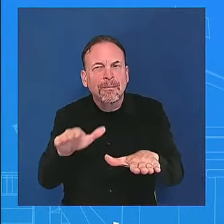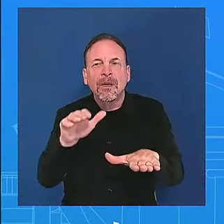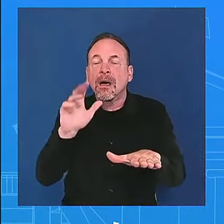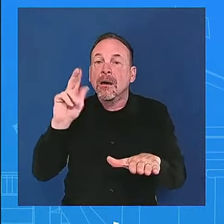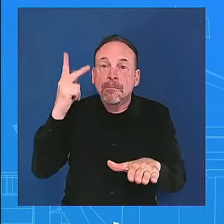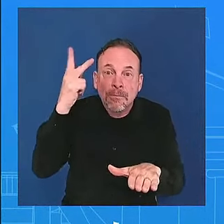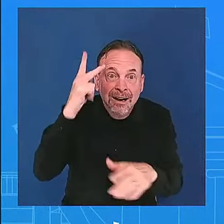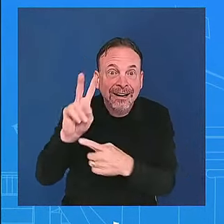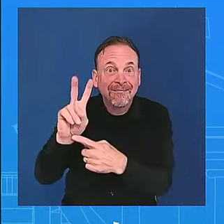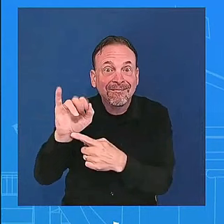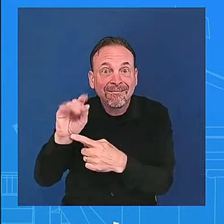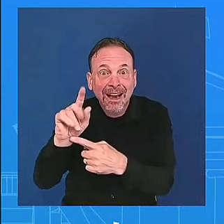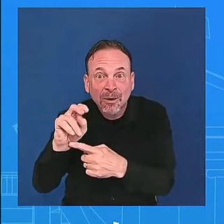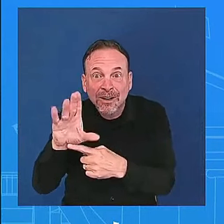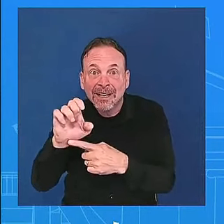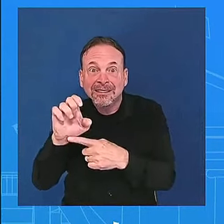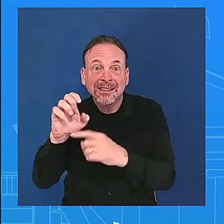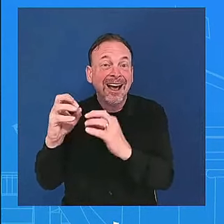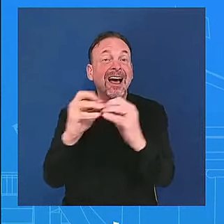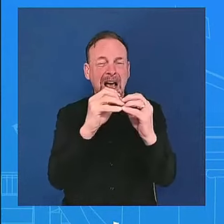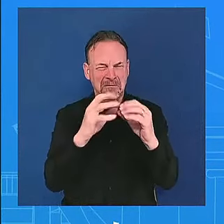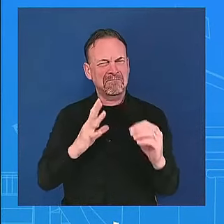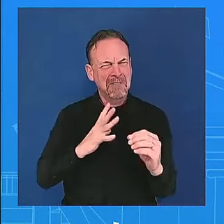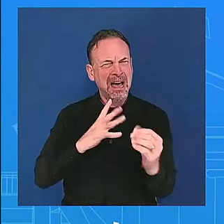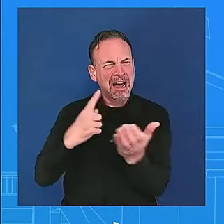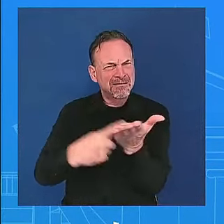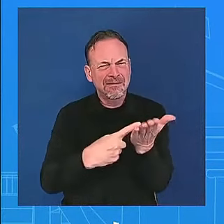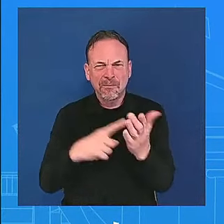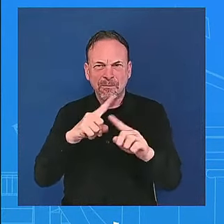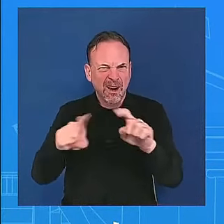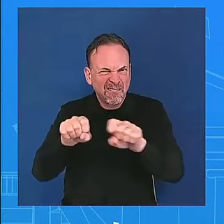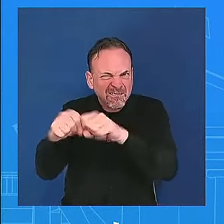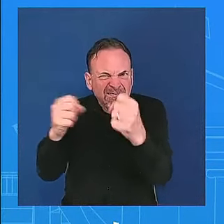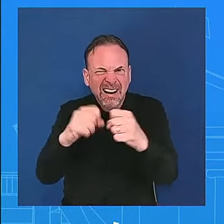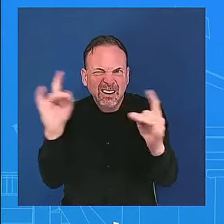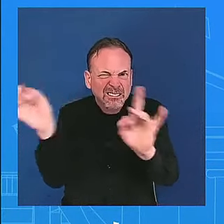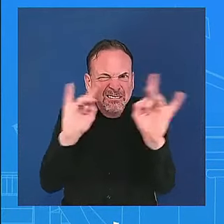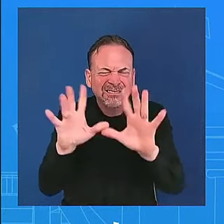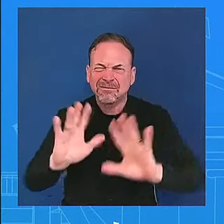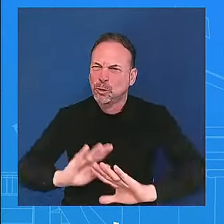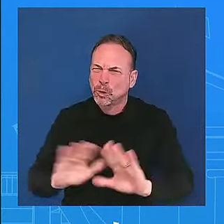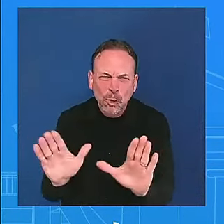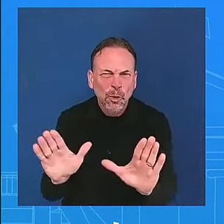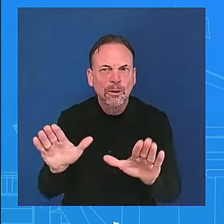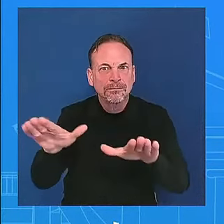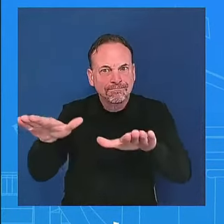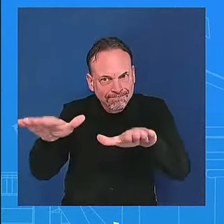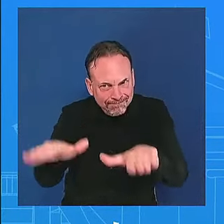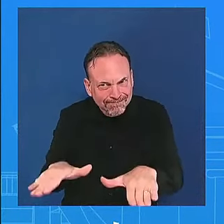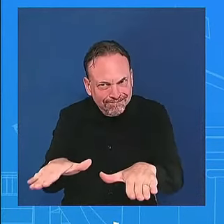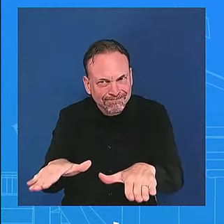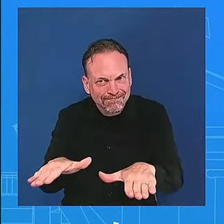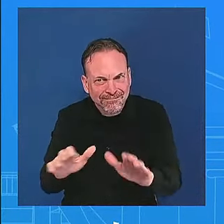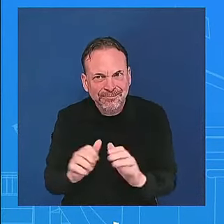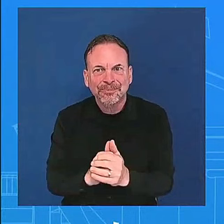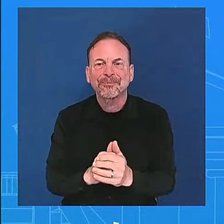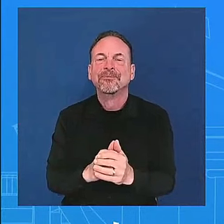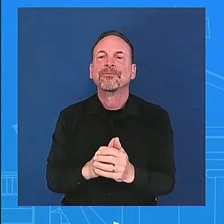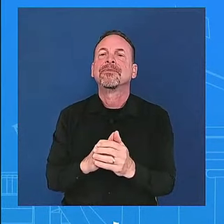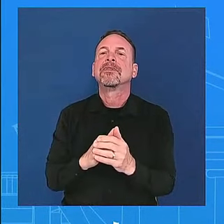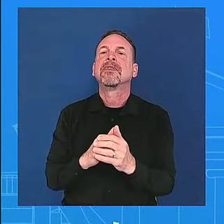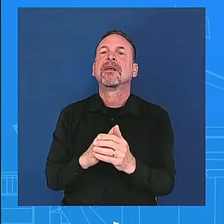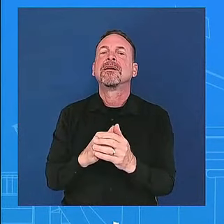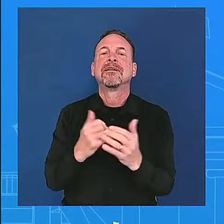and you know i talked about charlottesville we saw uh how the president spoke against january 6